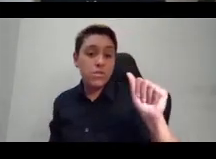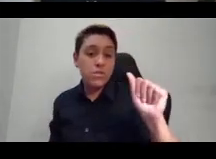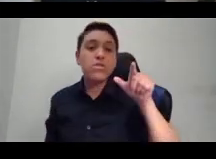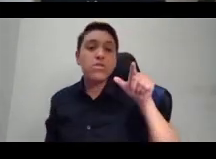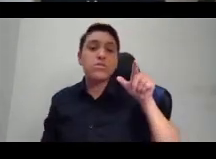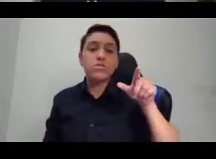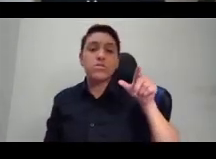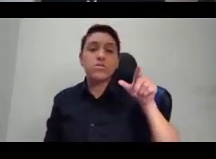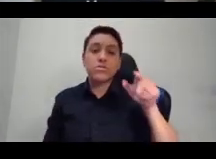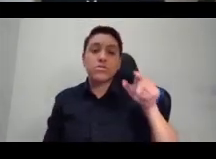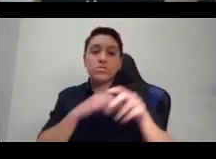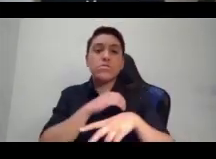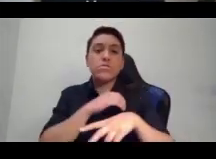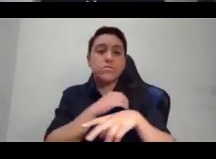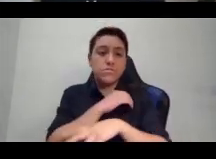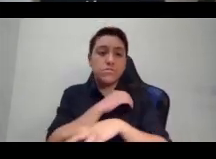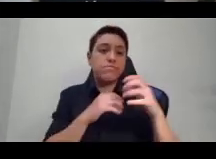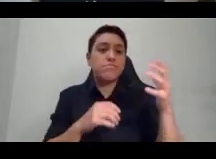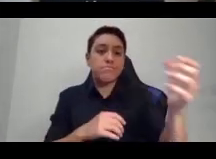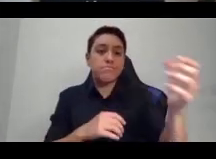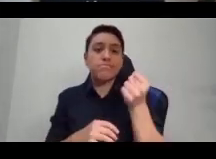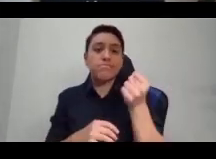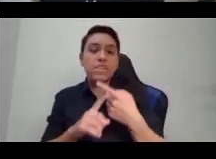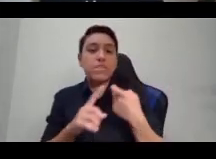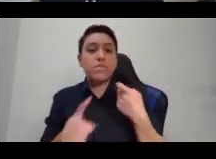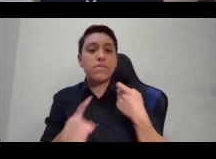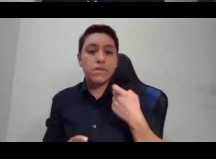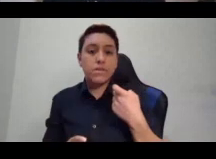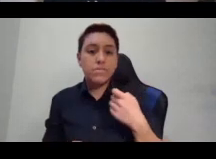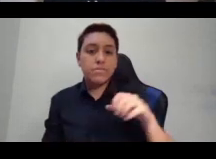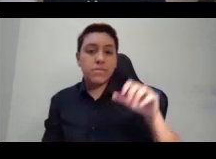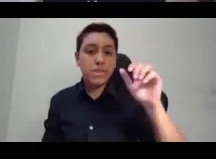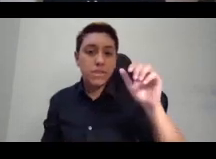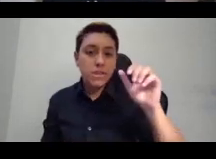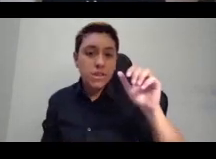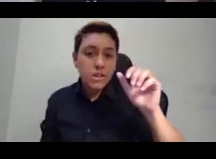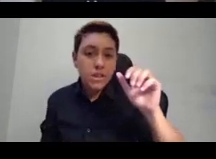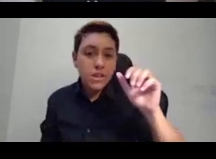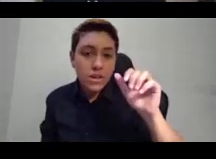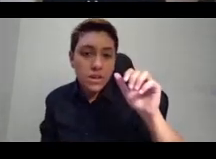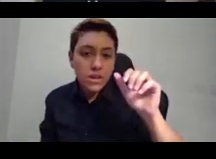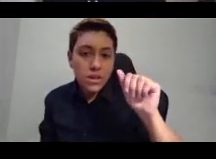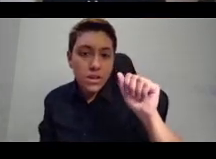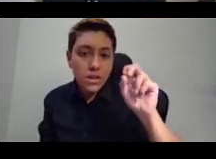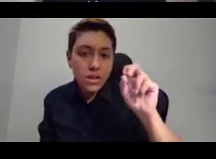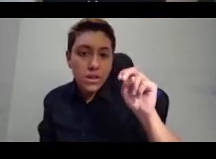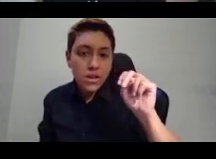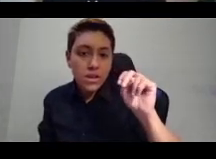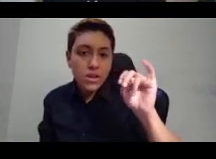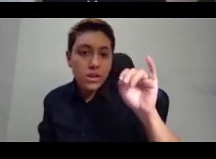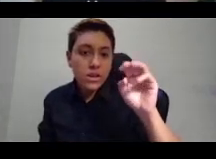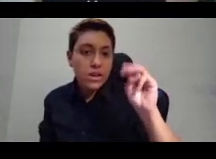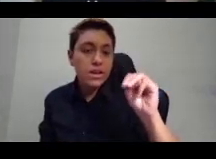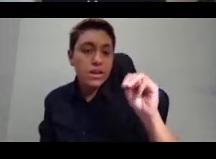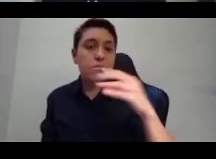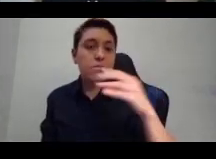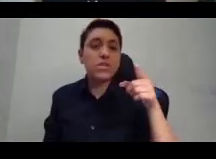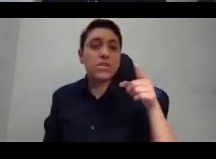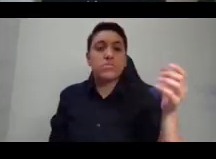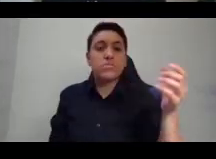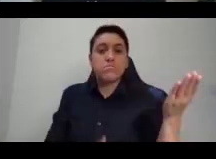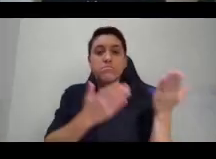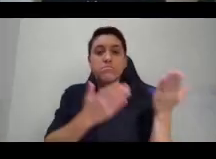what's now Benin and taken to Portugal. And when she arrived in Portugal,